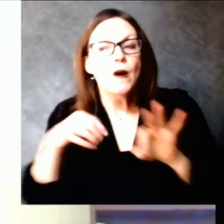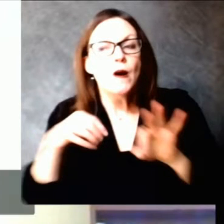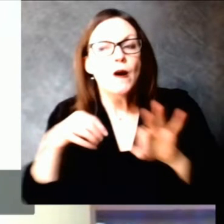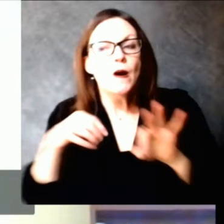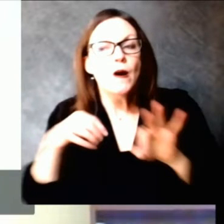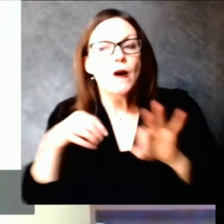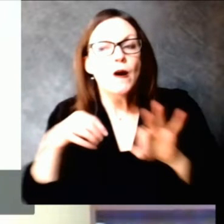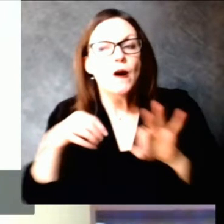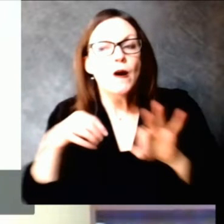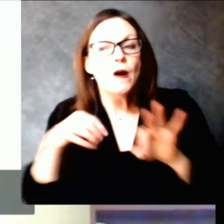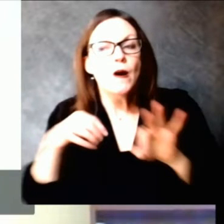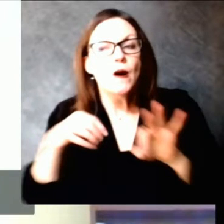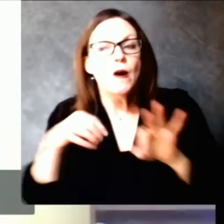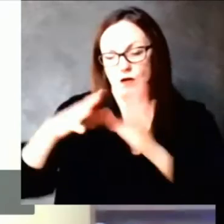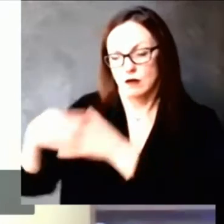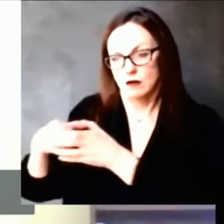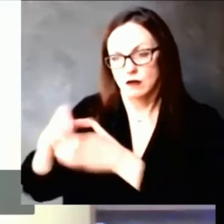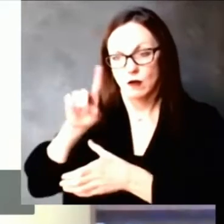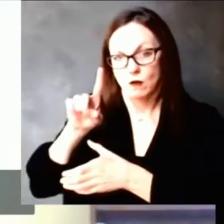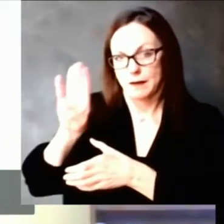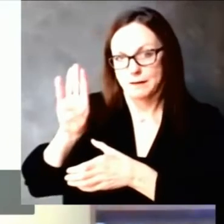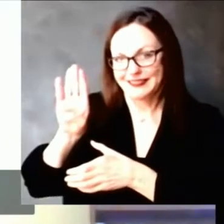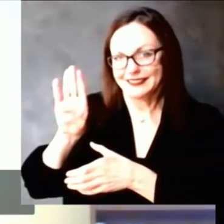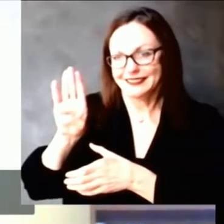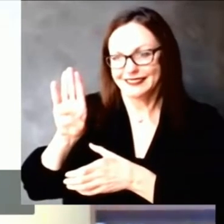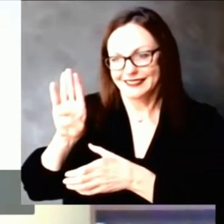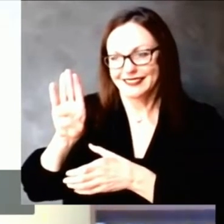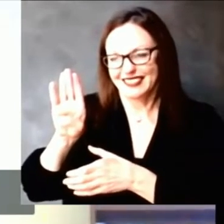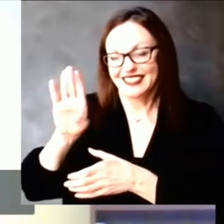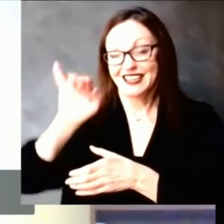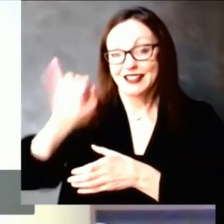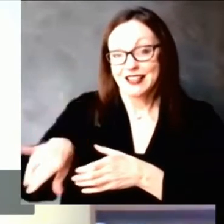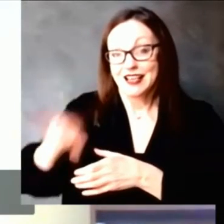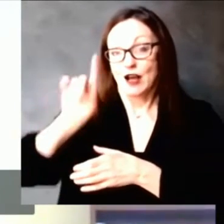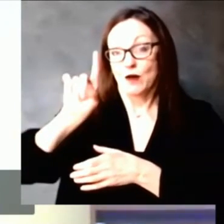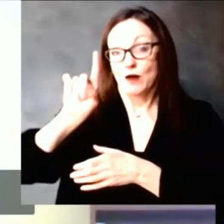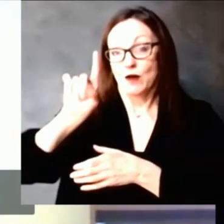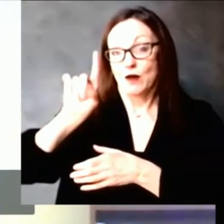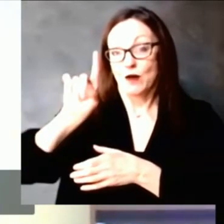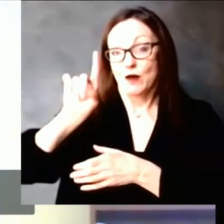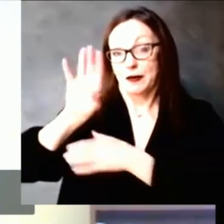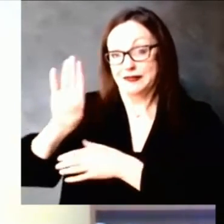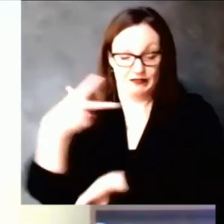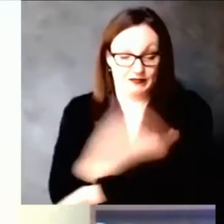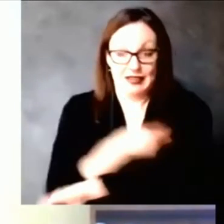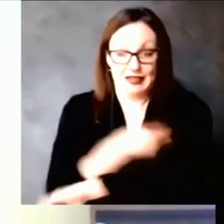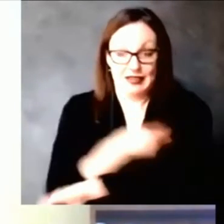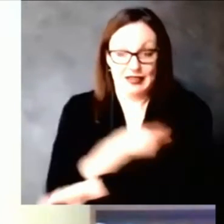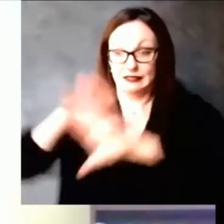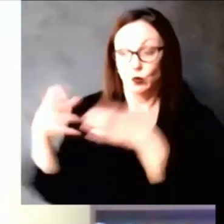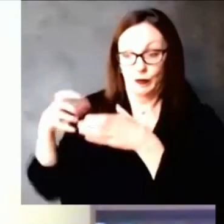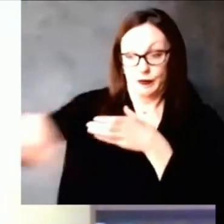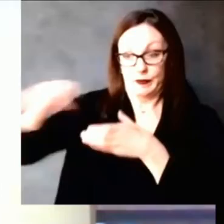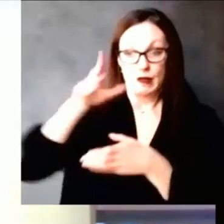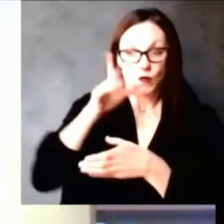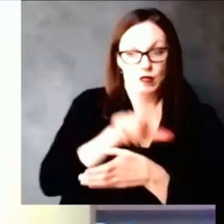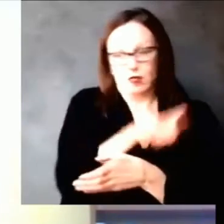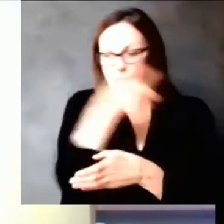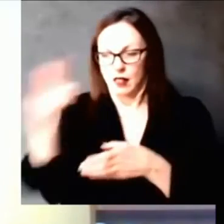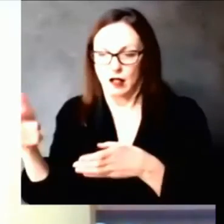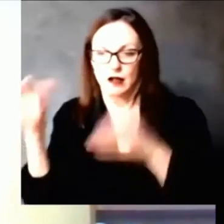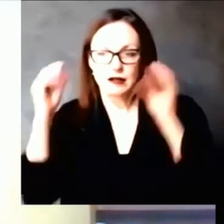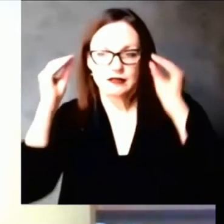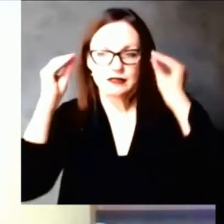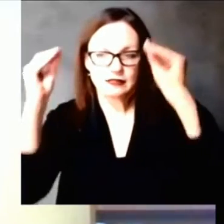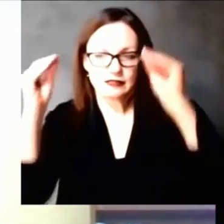March 1 congregate settings in addition to the ones we've already done in long-term care are part of that phase